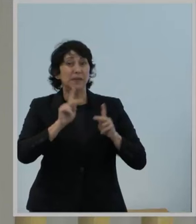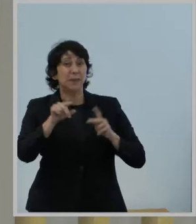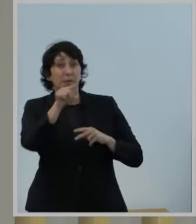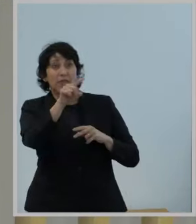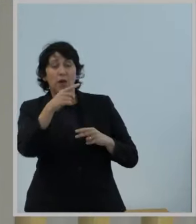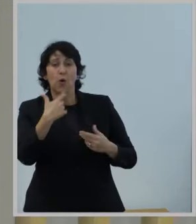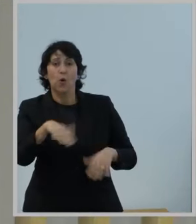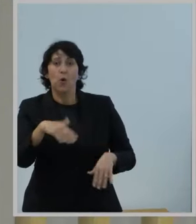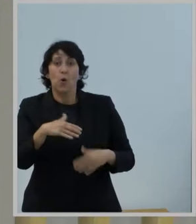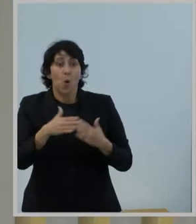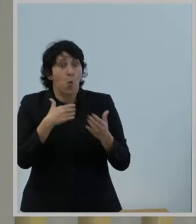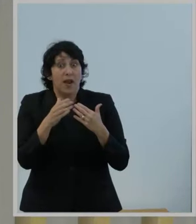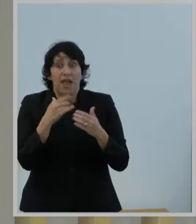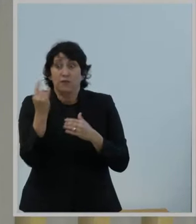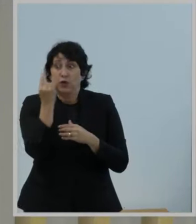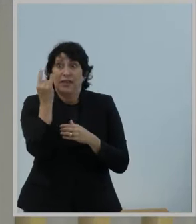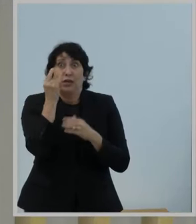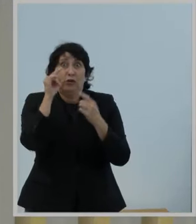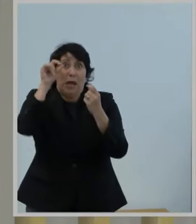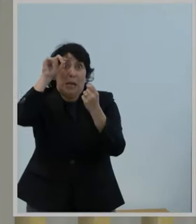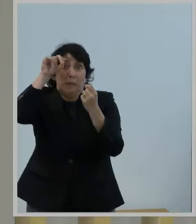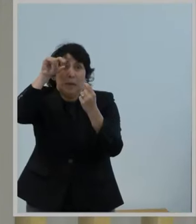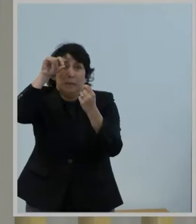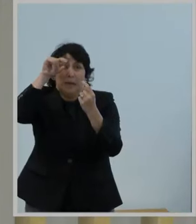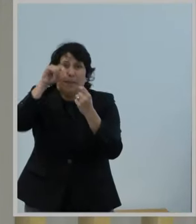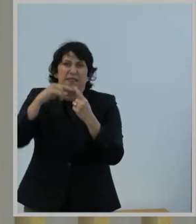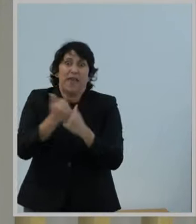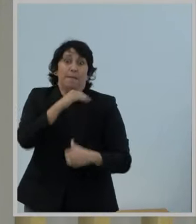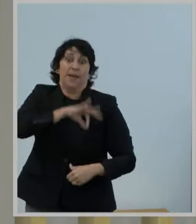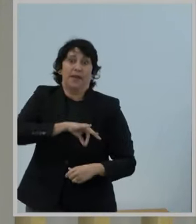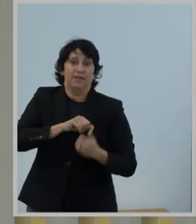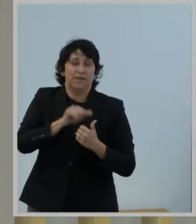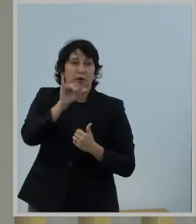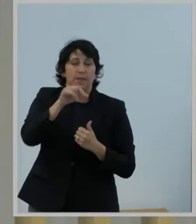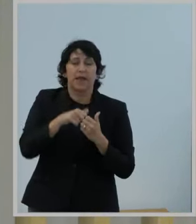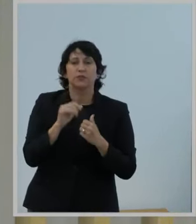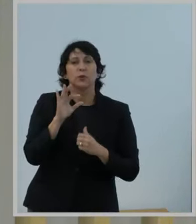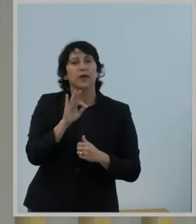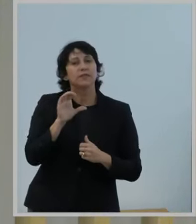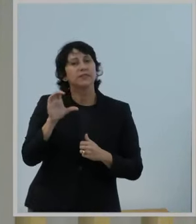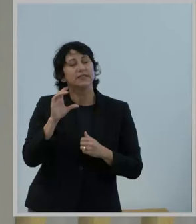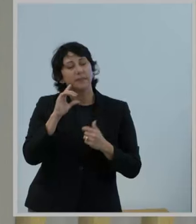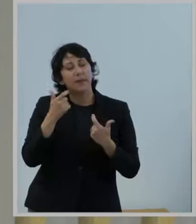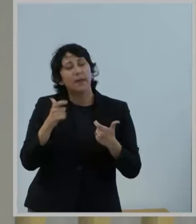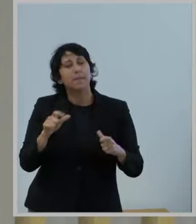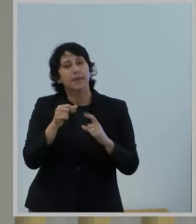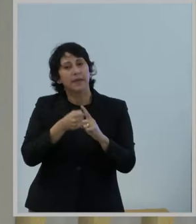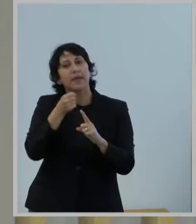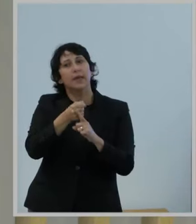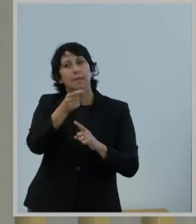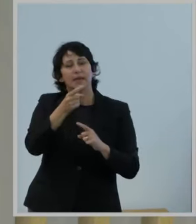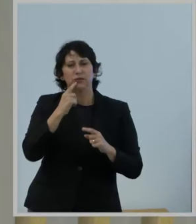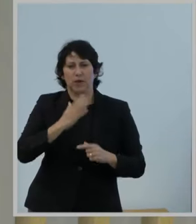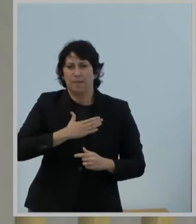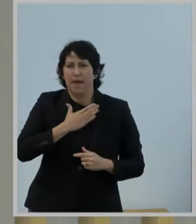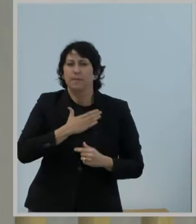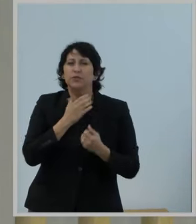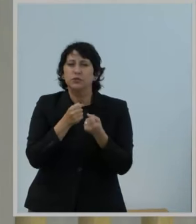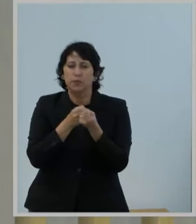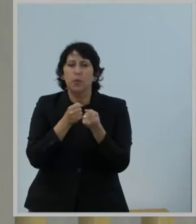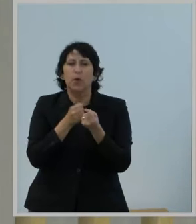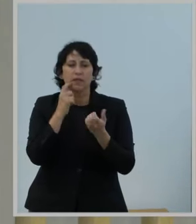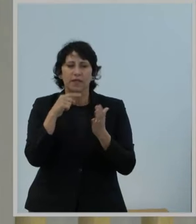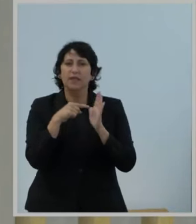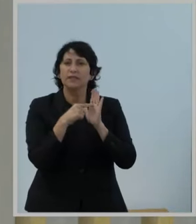from whatever Internet connectivity they can get. FCC programs make a big difference to them, and I'm happy to support this notice of proposed